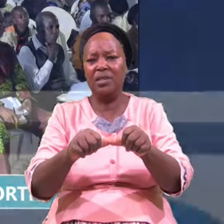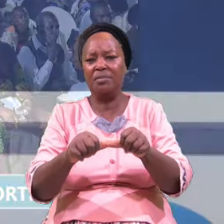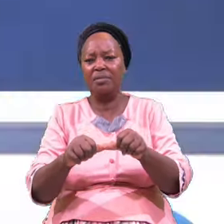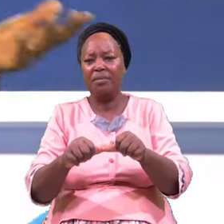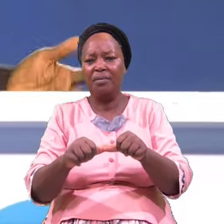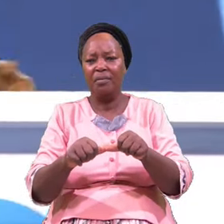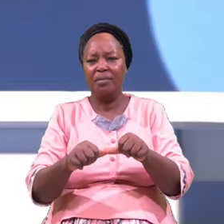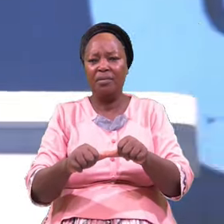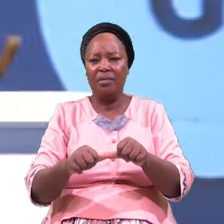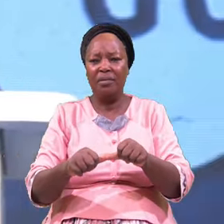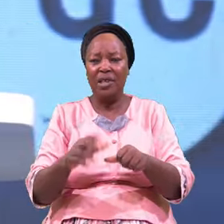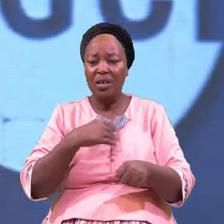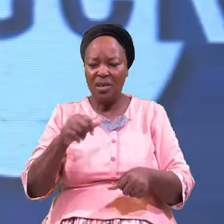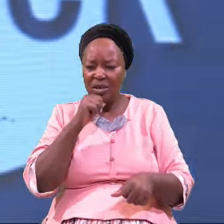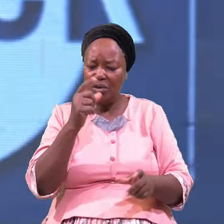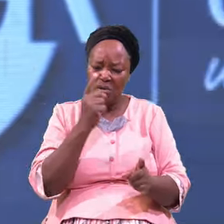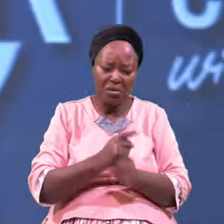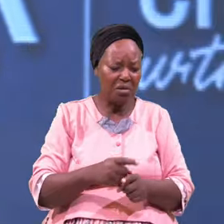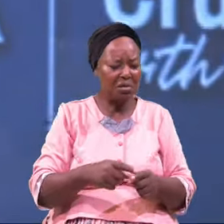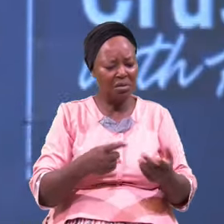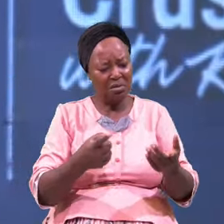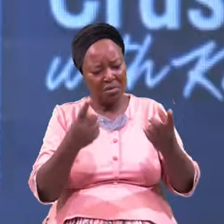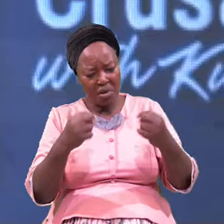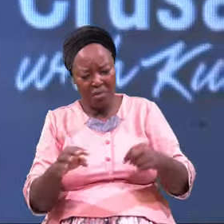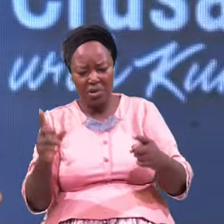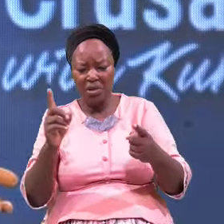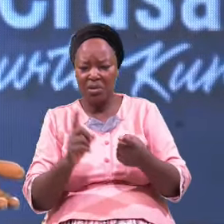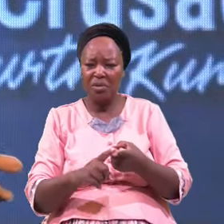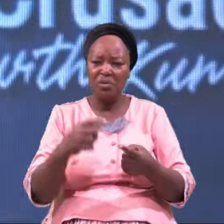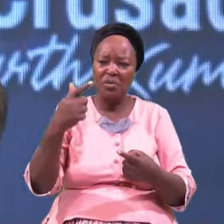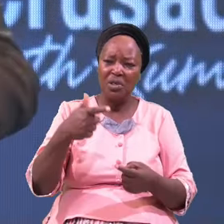And You Are Not Just A Ten Being G C Key